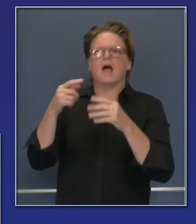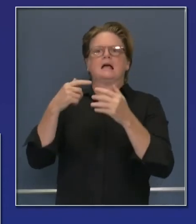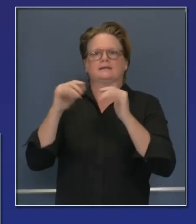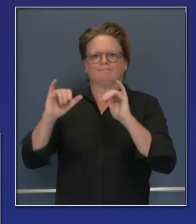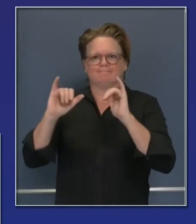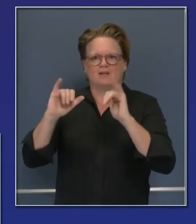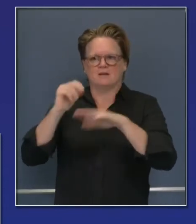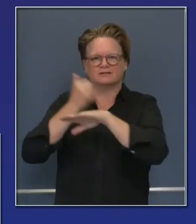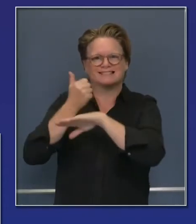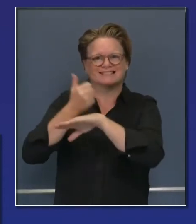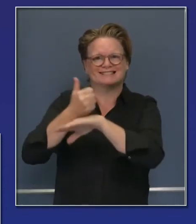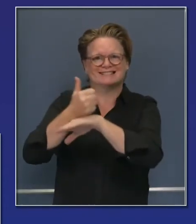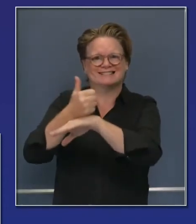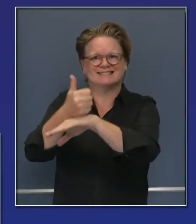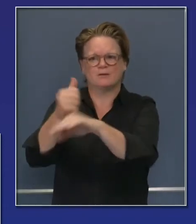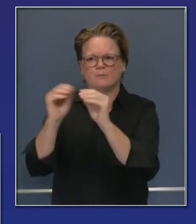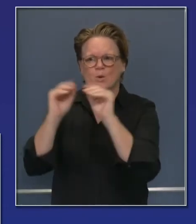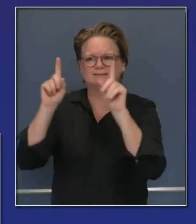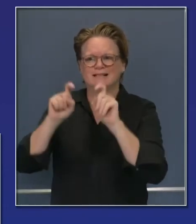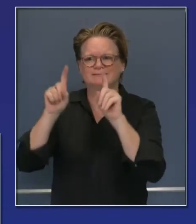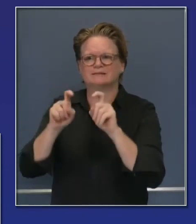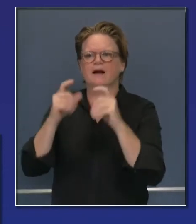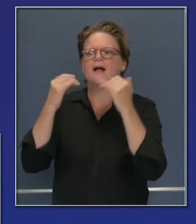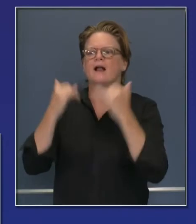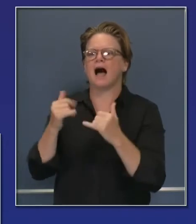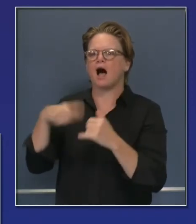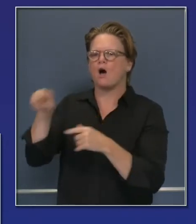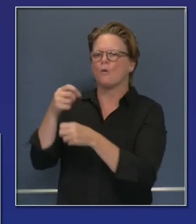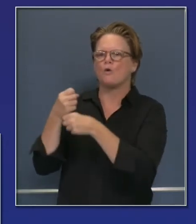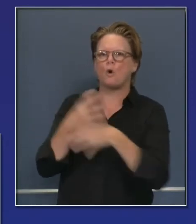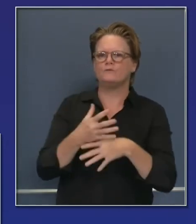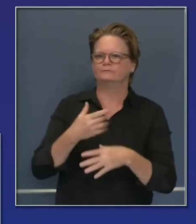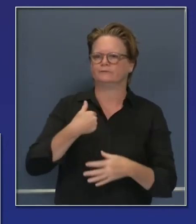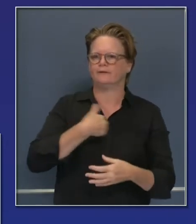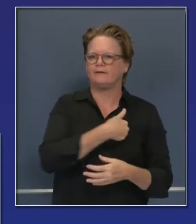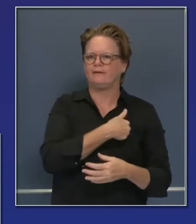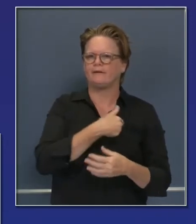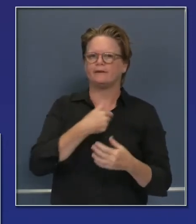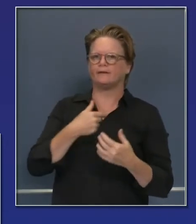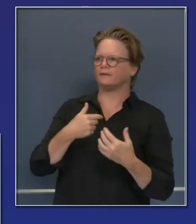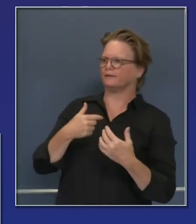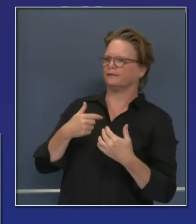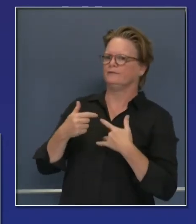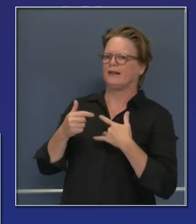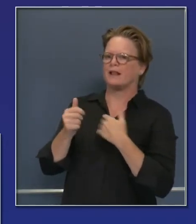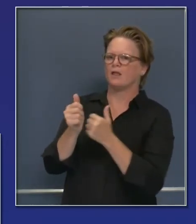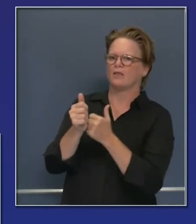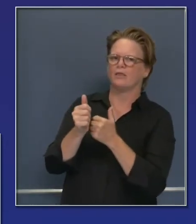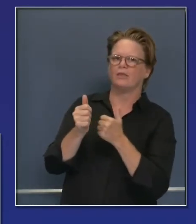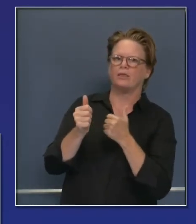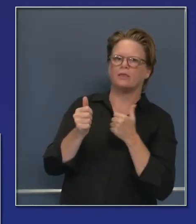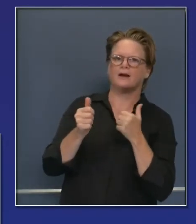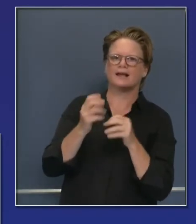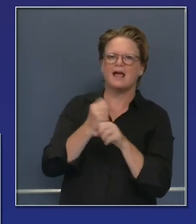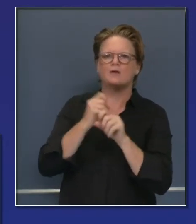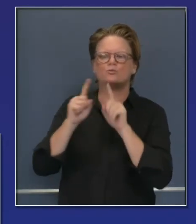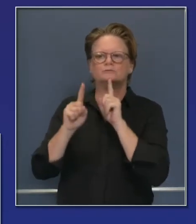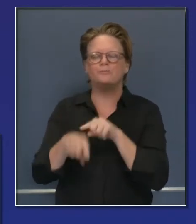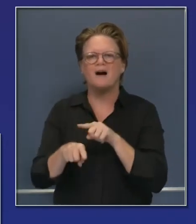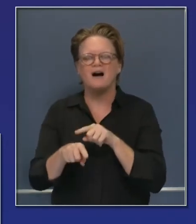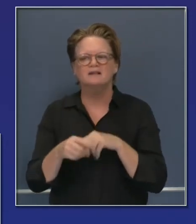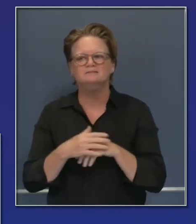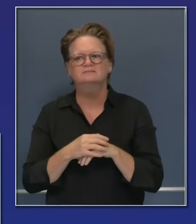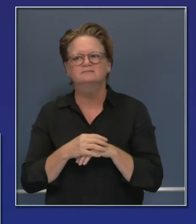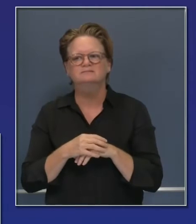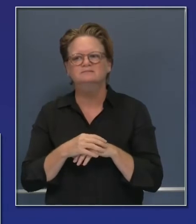test results back. It's just not – we can't be victims of that inevitable fate. It's likely to happen again during flu season. We just